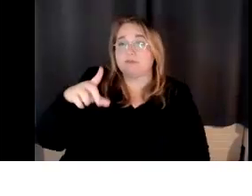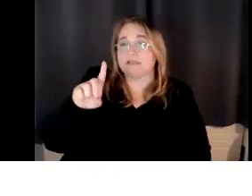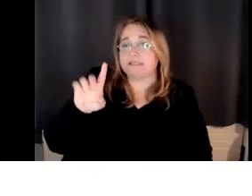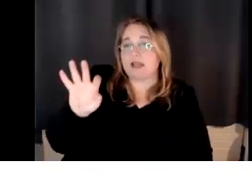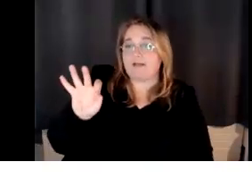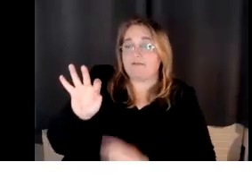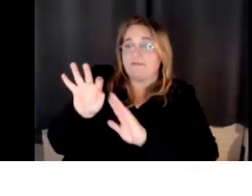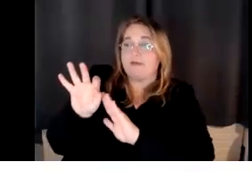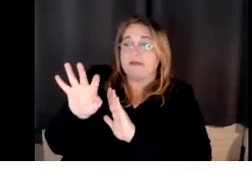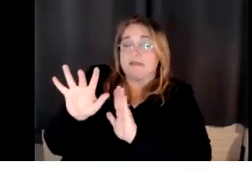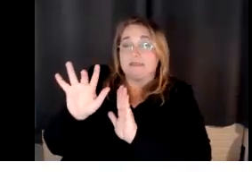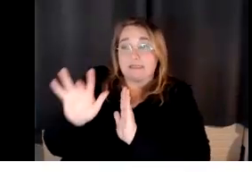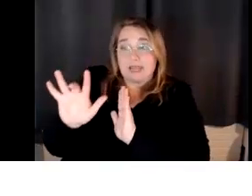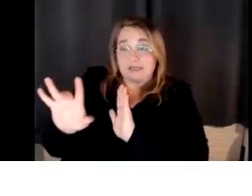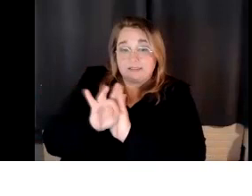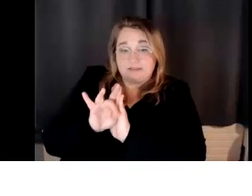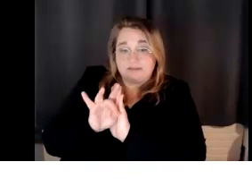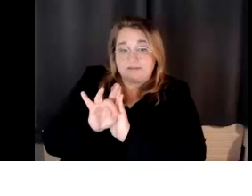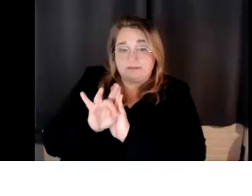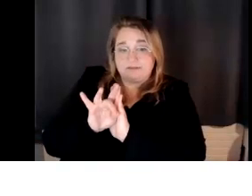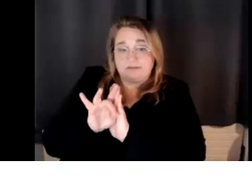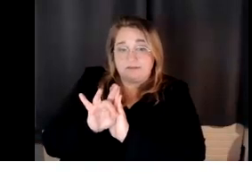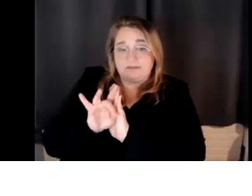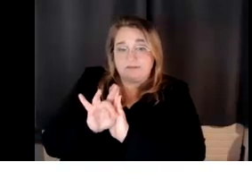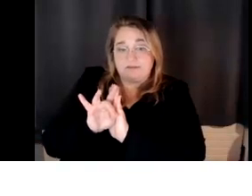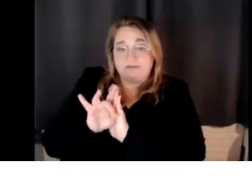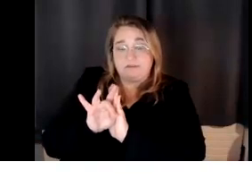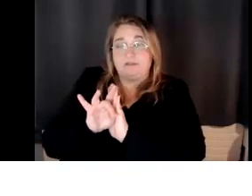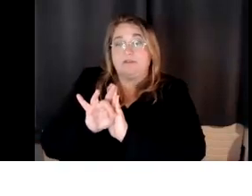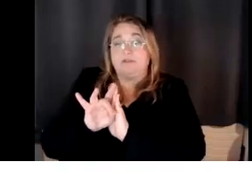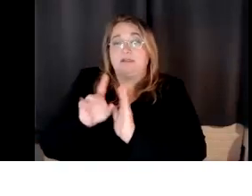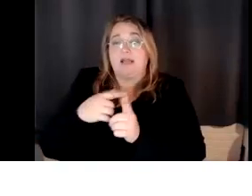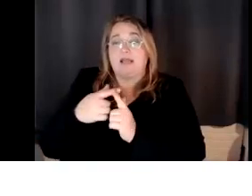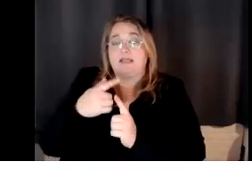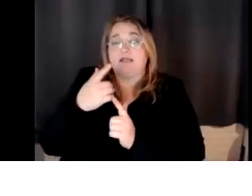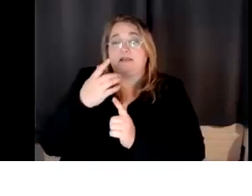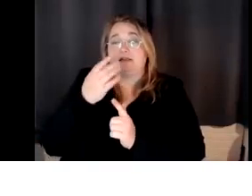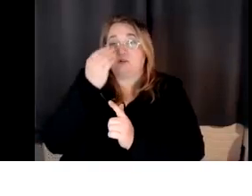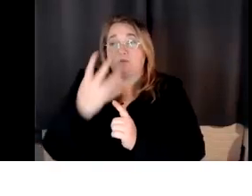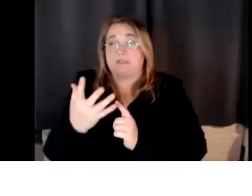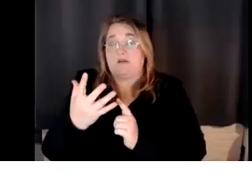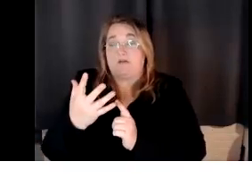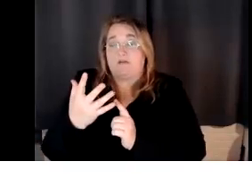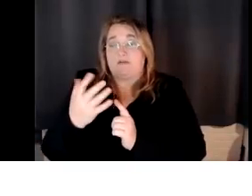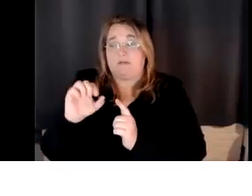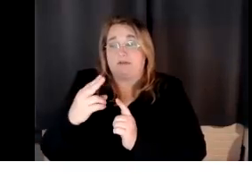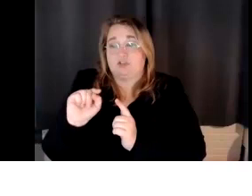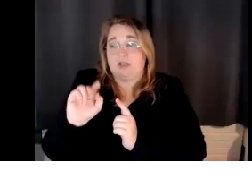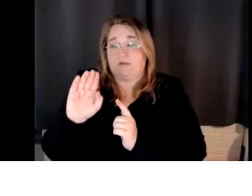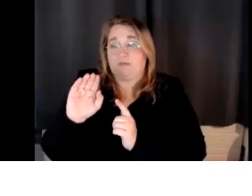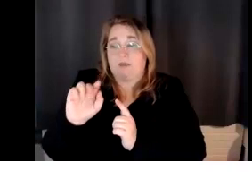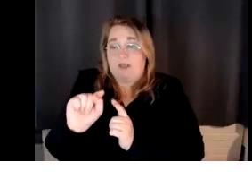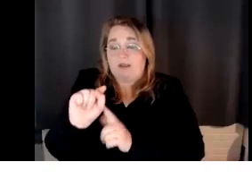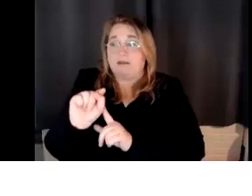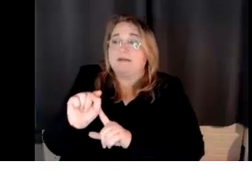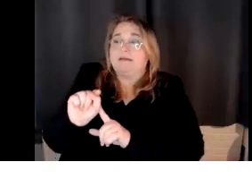you, you tell your chat bot to create chapters of those PDFs. So it's not magic. You can just, I, you